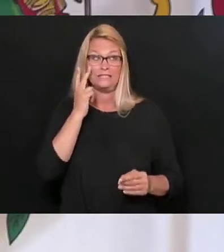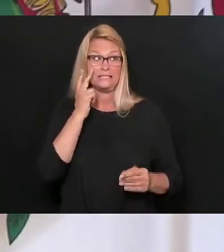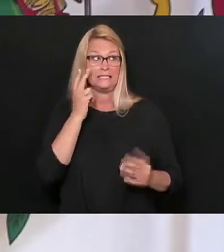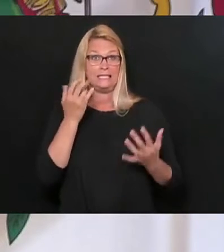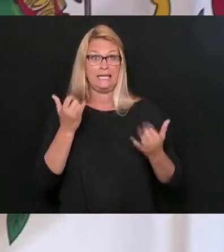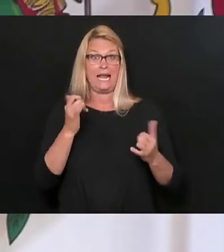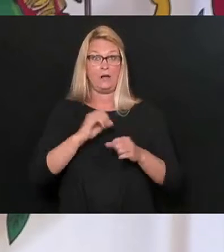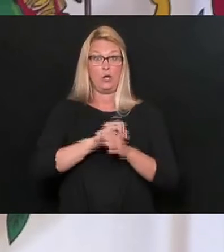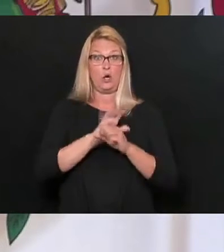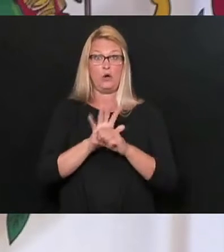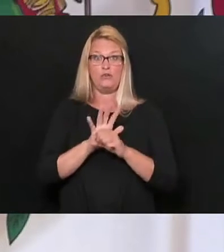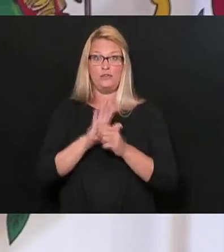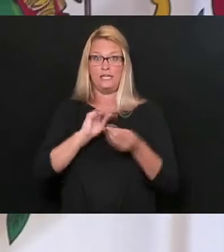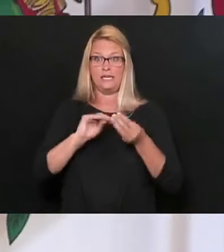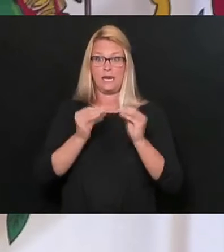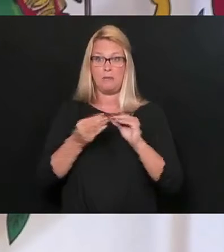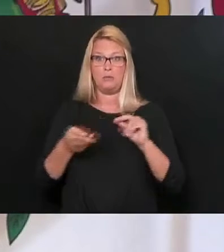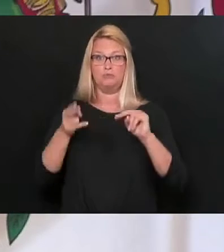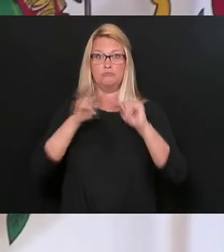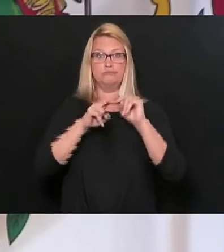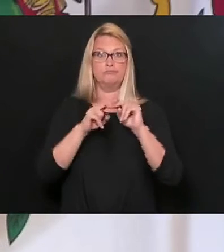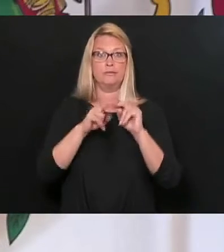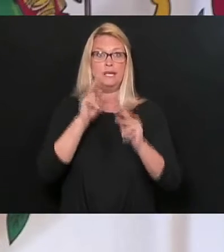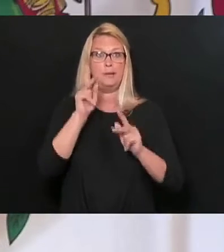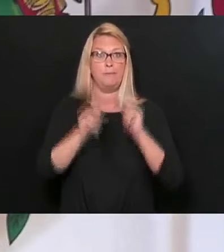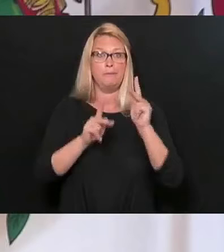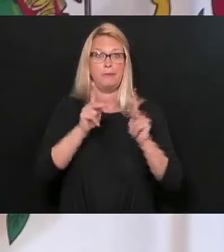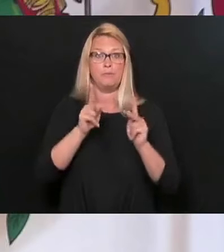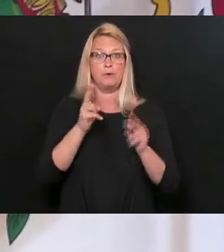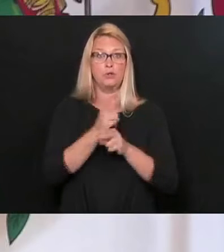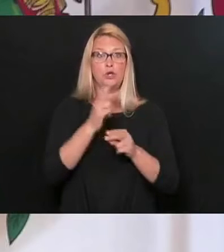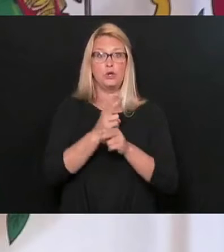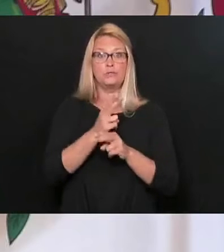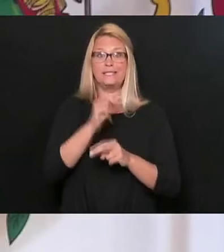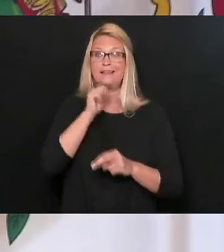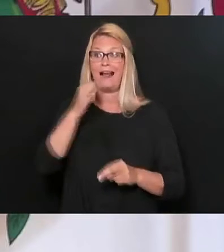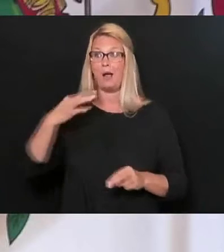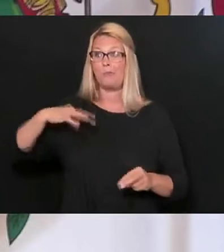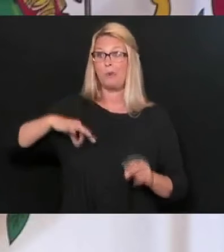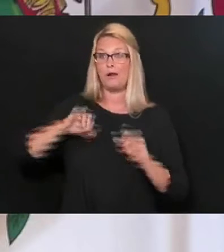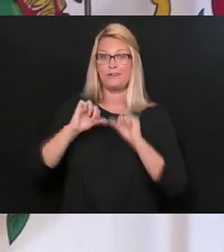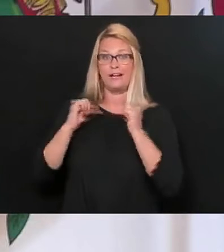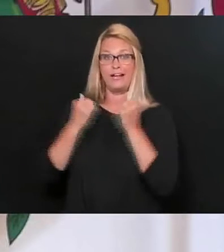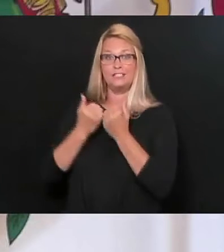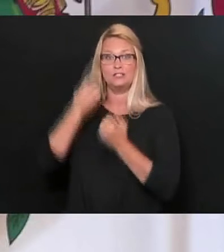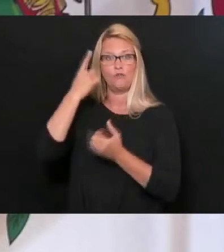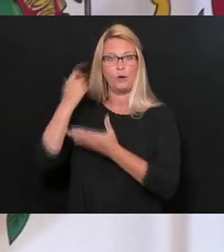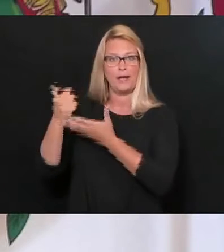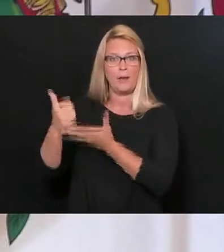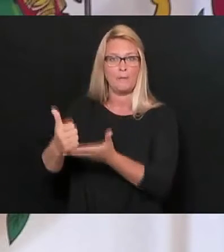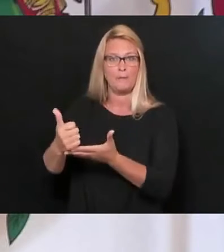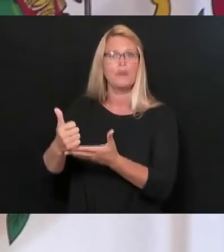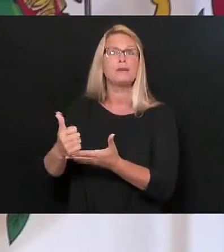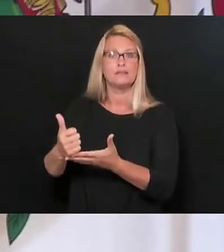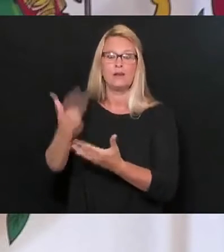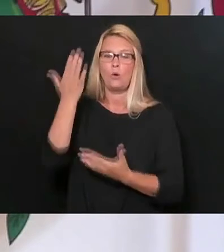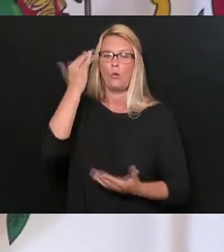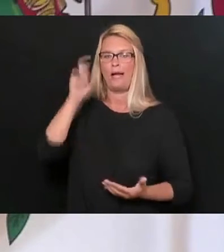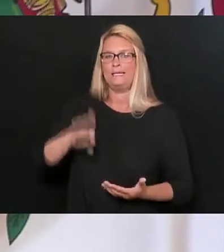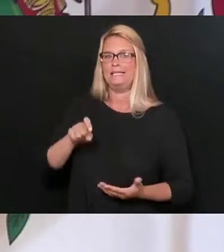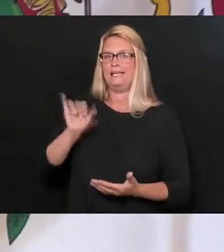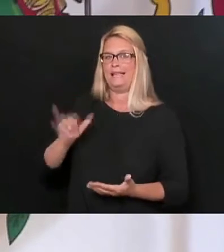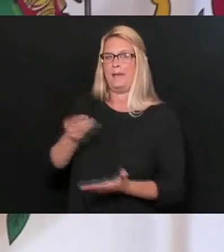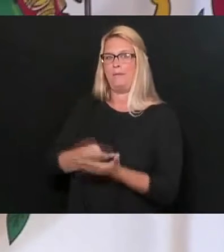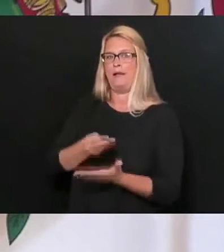in the number of West Virginians using our nonprofit agencies for assistance, that's why they desperately need this funding.